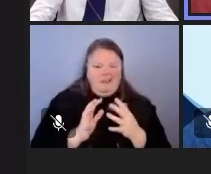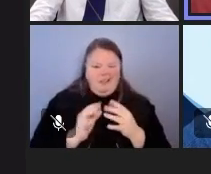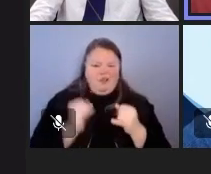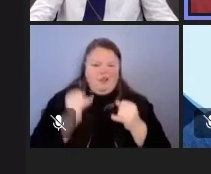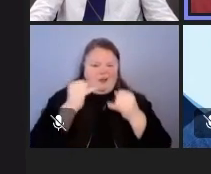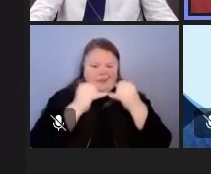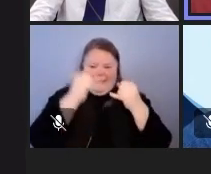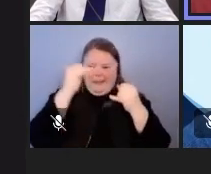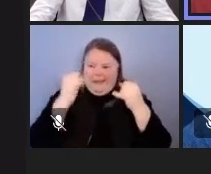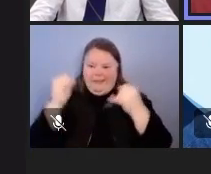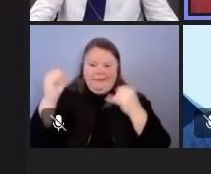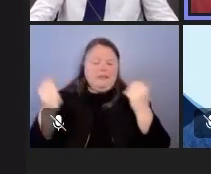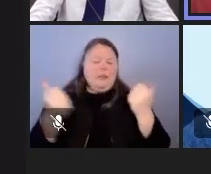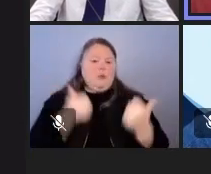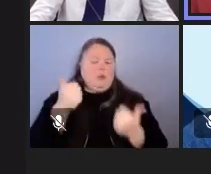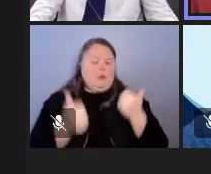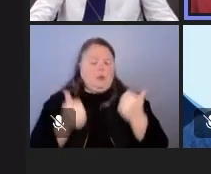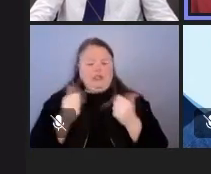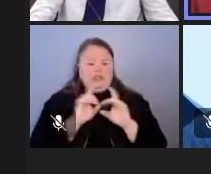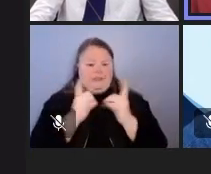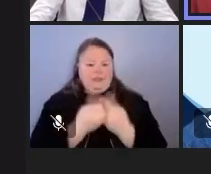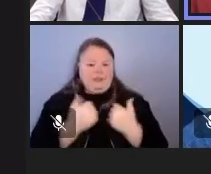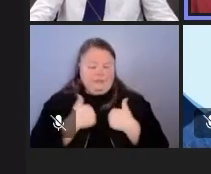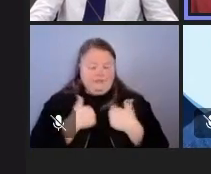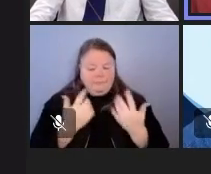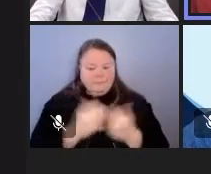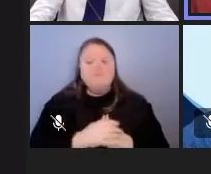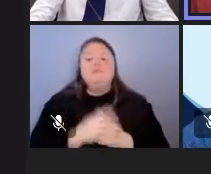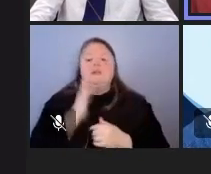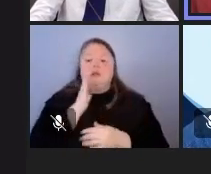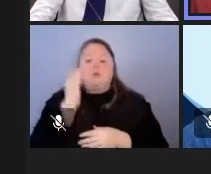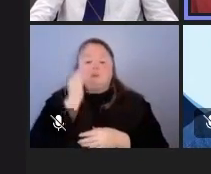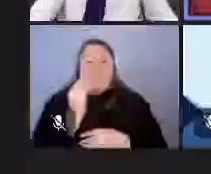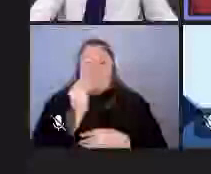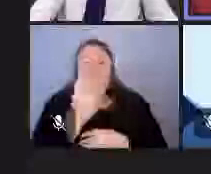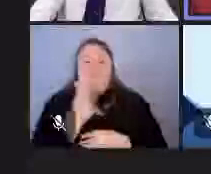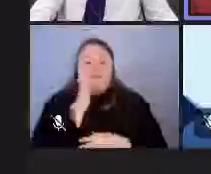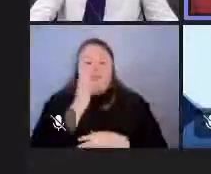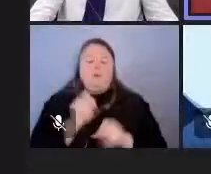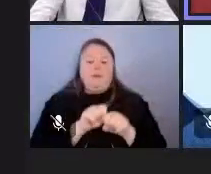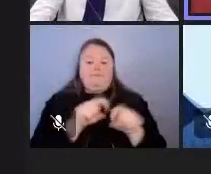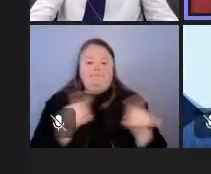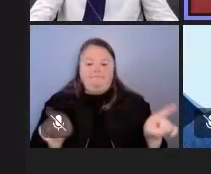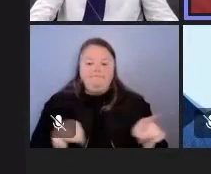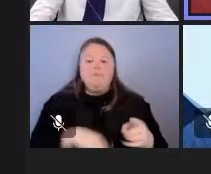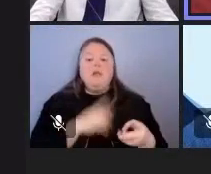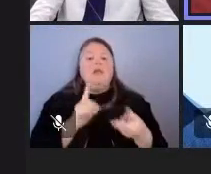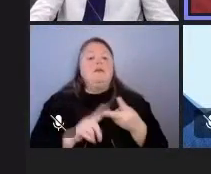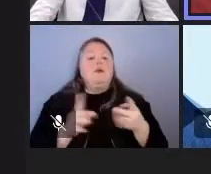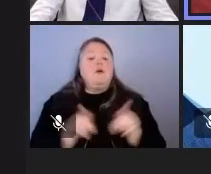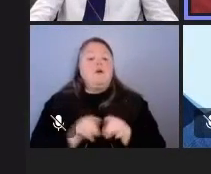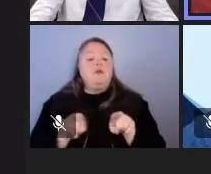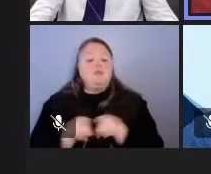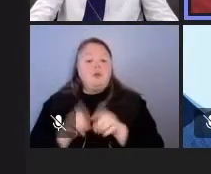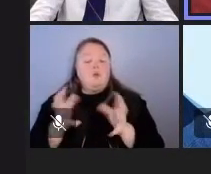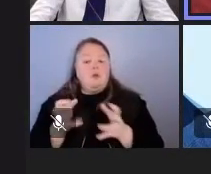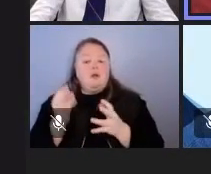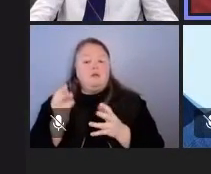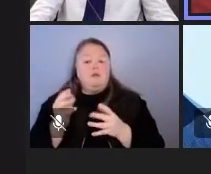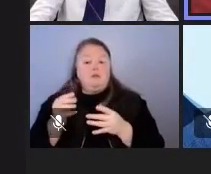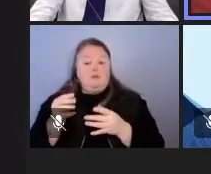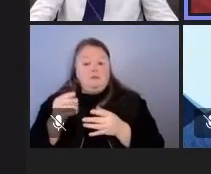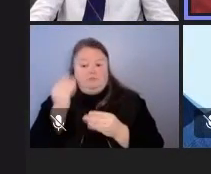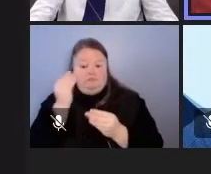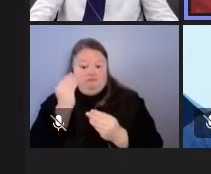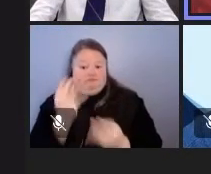uh which congressional district it is so i just wanted to let you know that that will be coming and then i also wanted to remind you that during the same